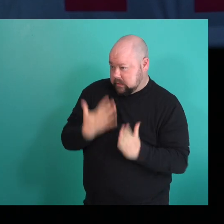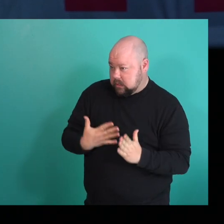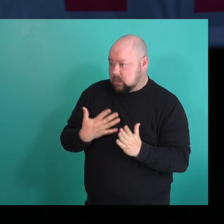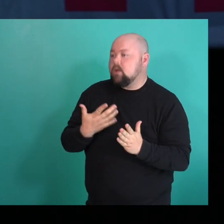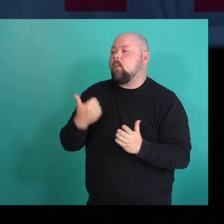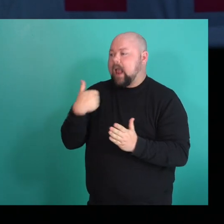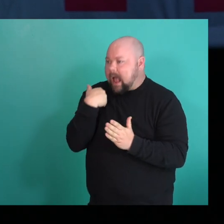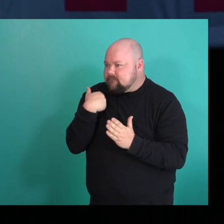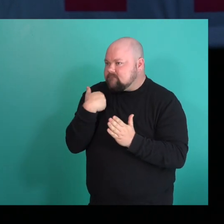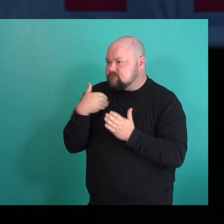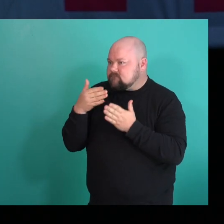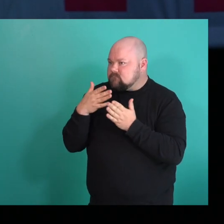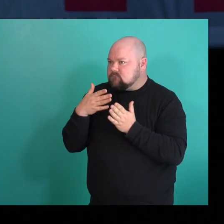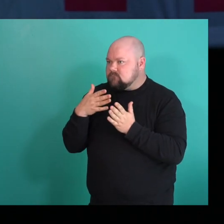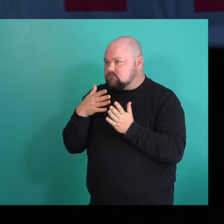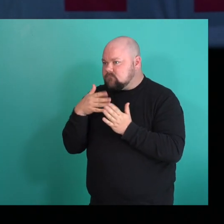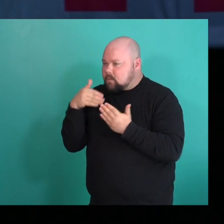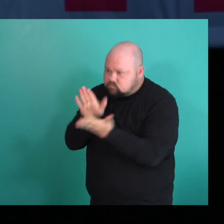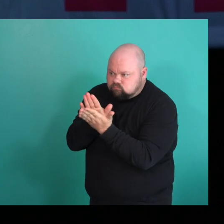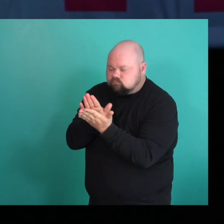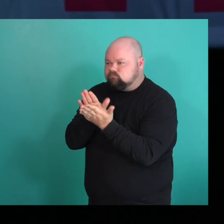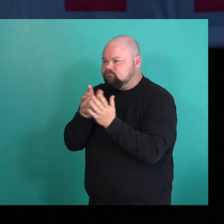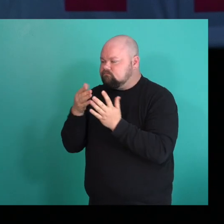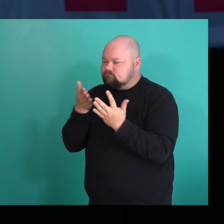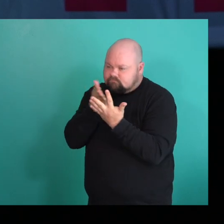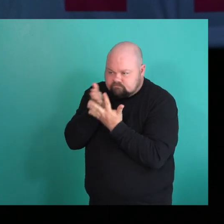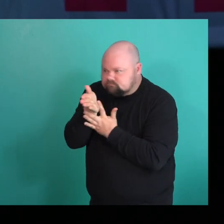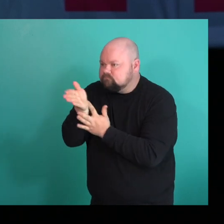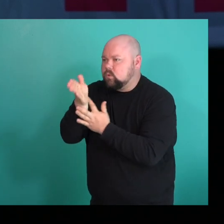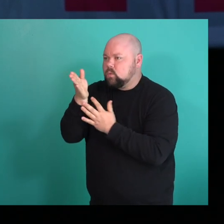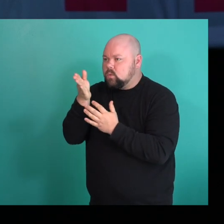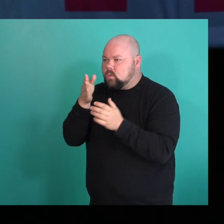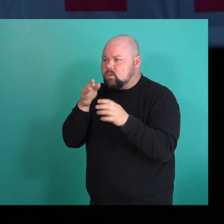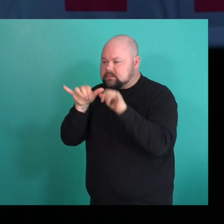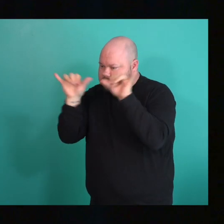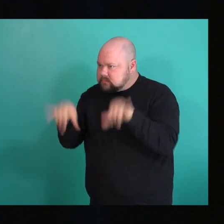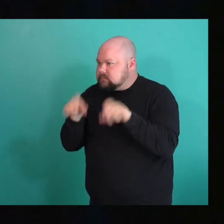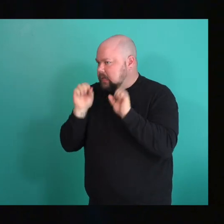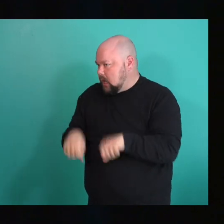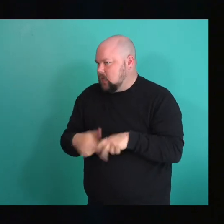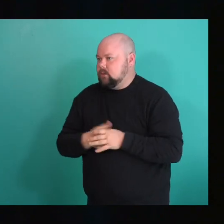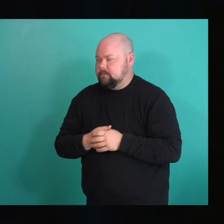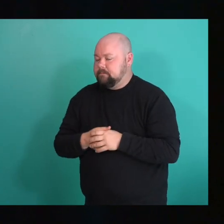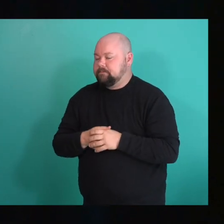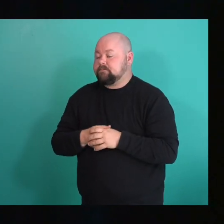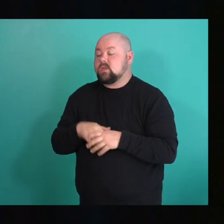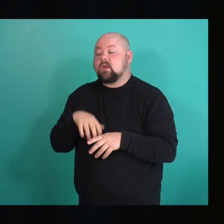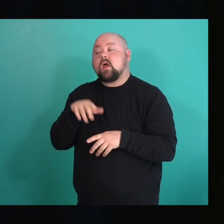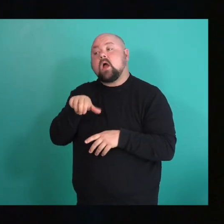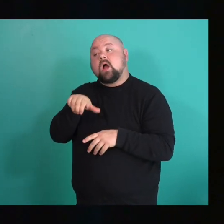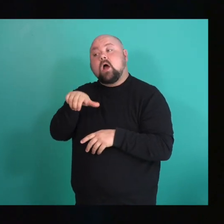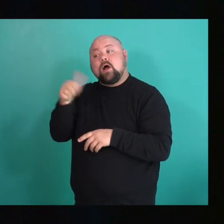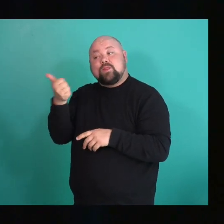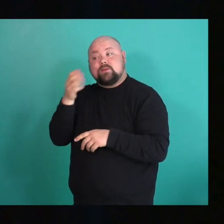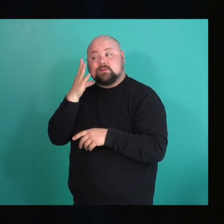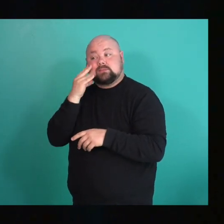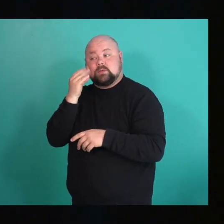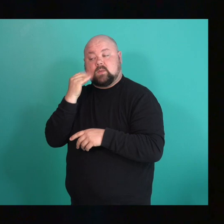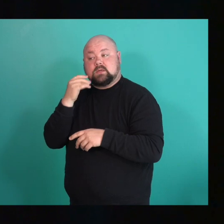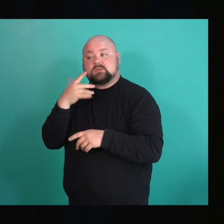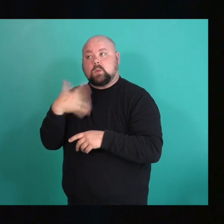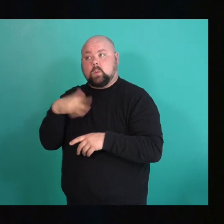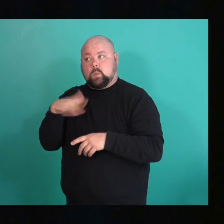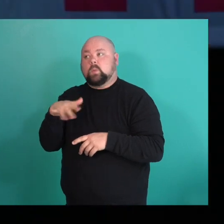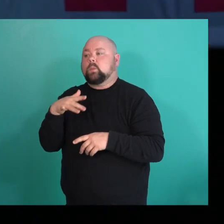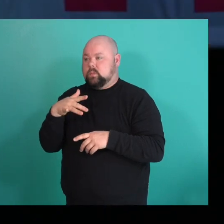you can we can navigate the system. The other time that for me in terms of the Pride Parade that was probably